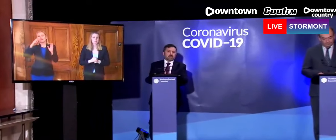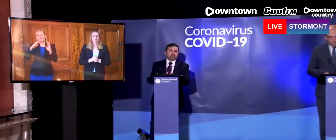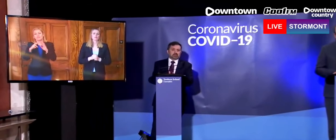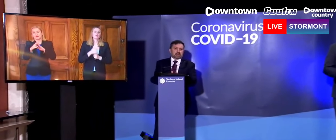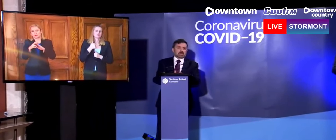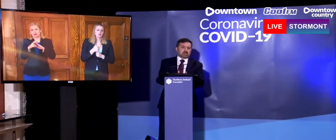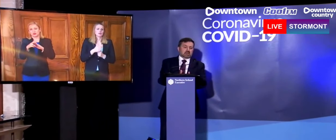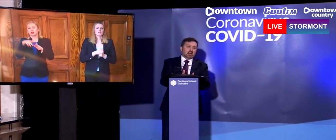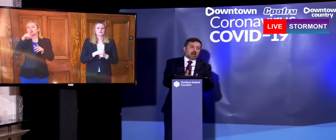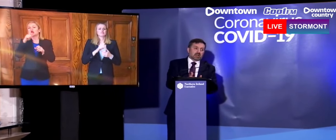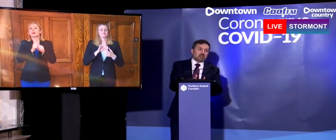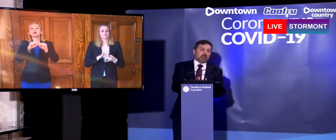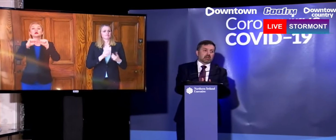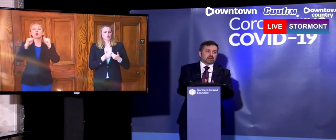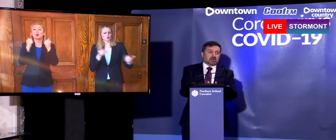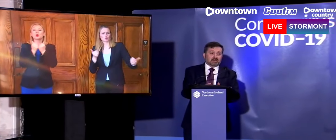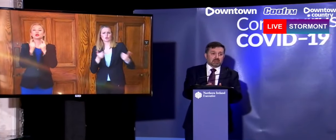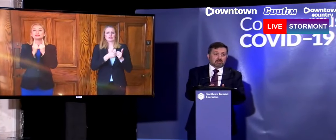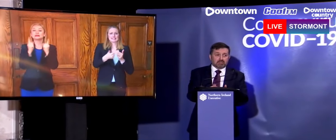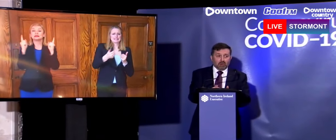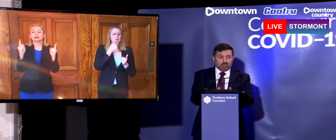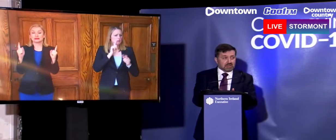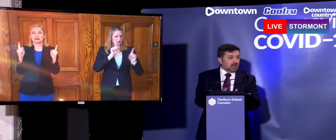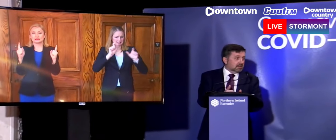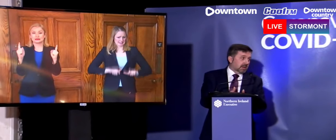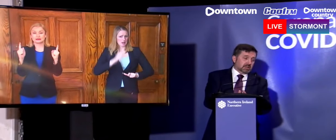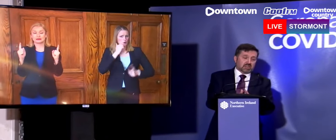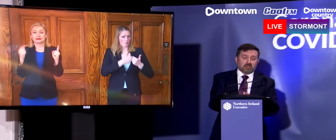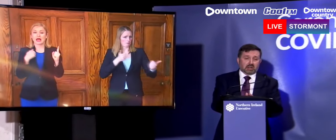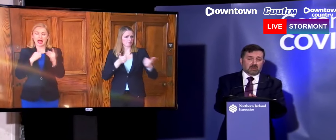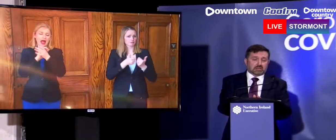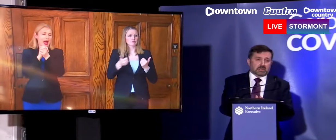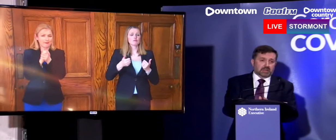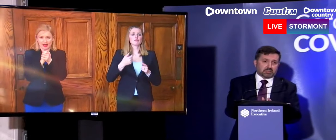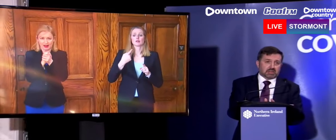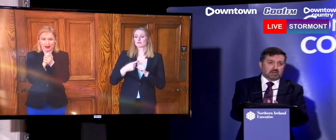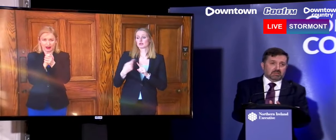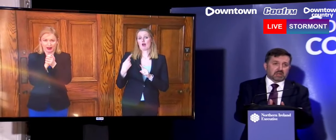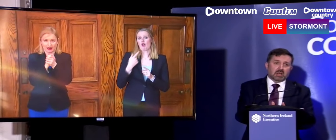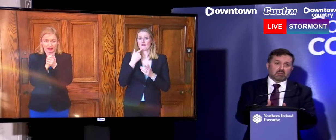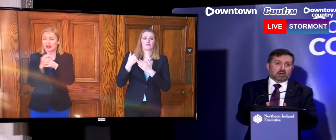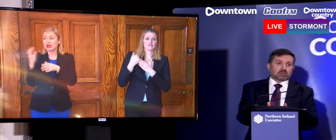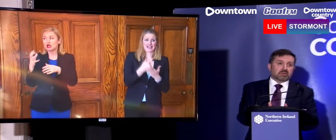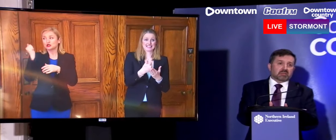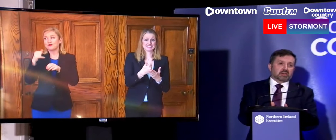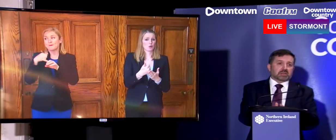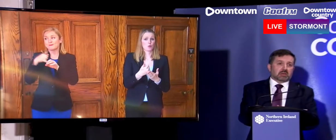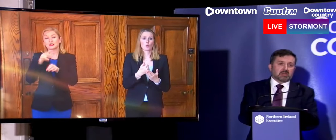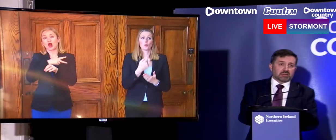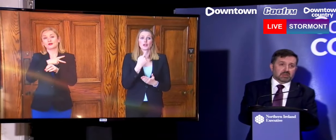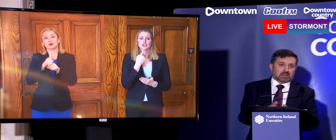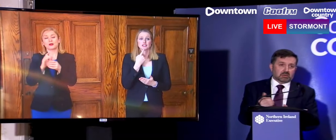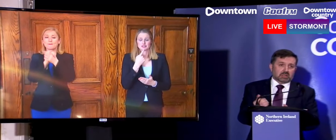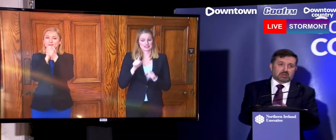regards to social distancing and the appeal that has come from both myself and the Chief Medical Officer here at this press conference, but also from the